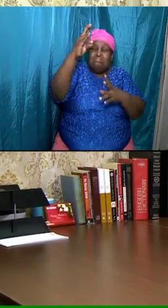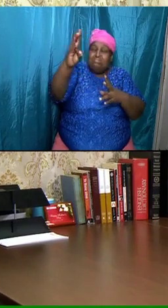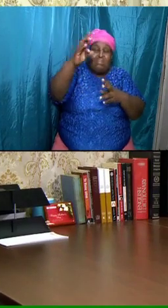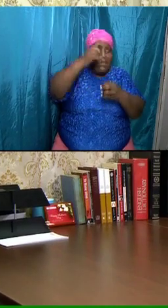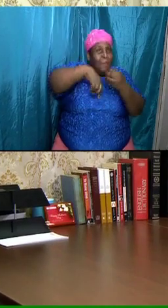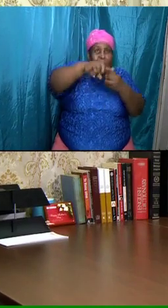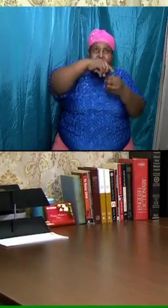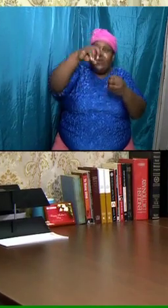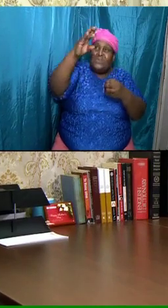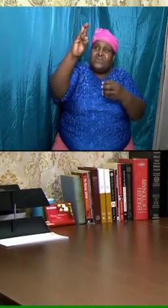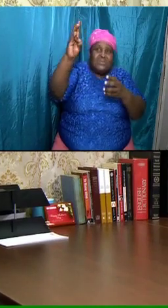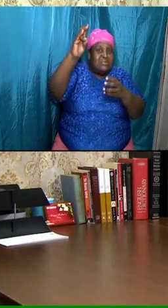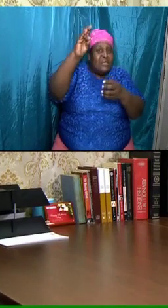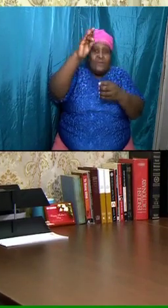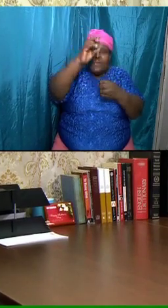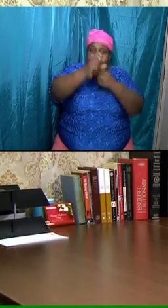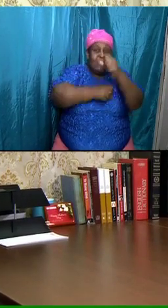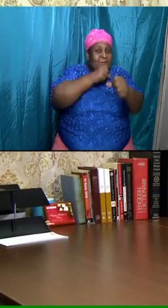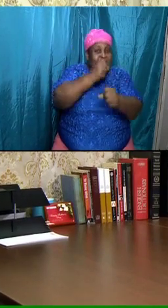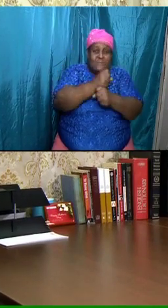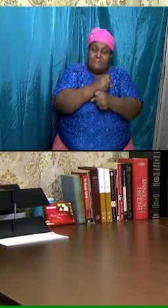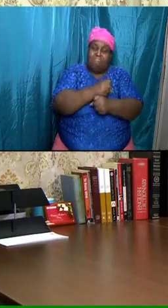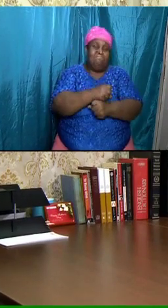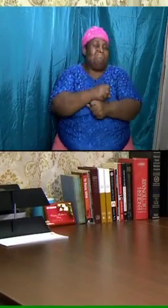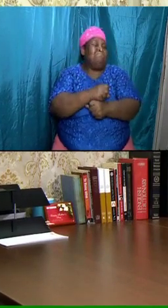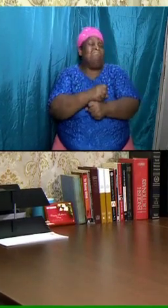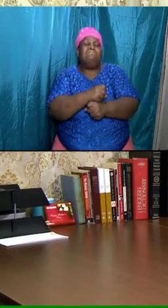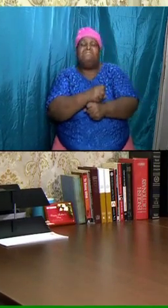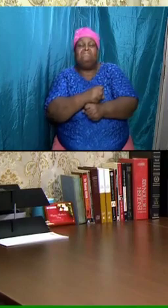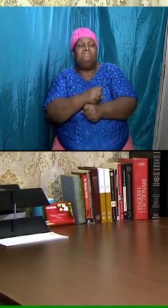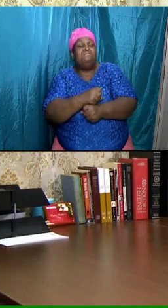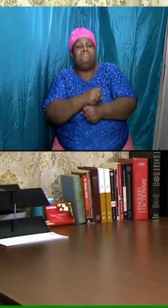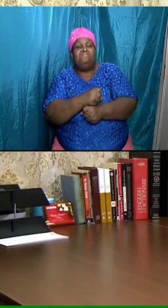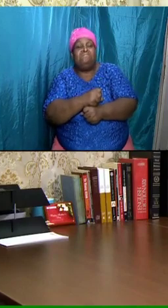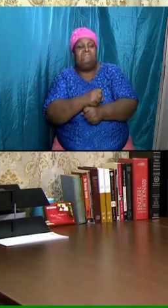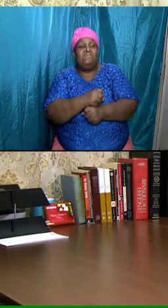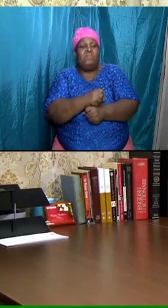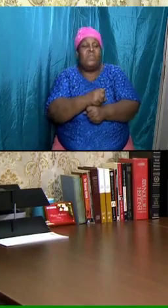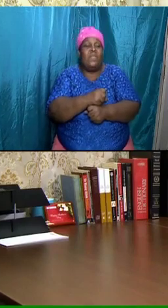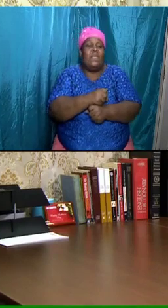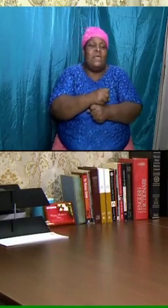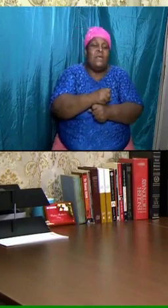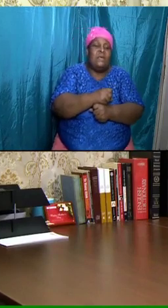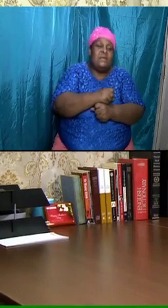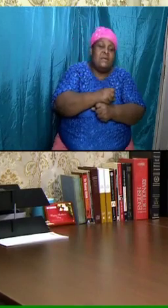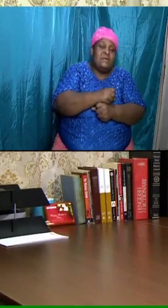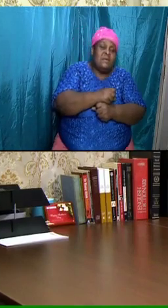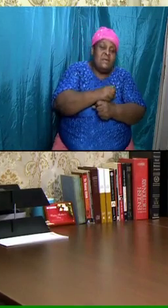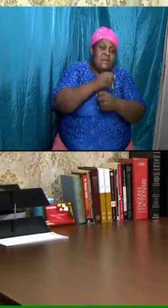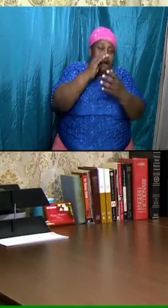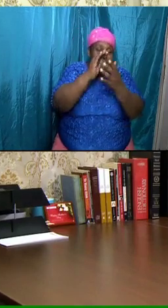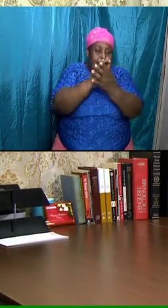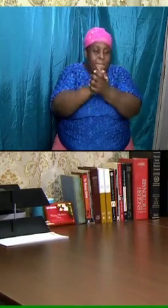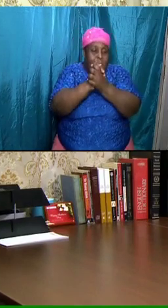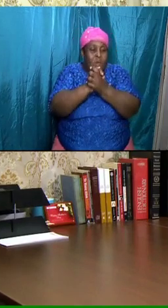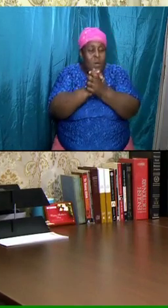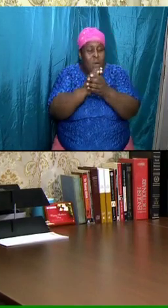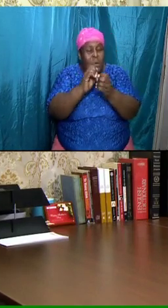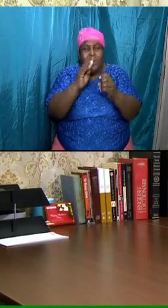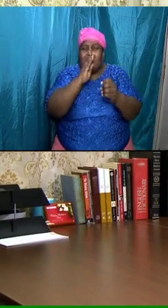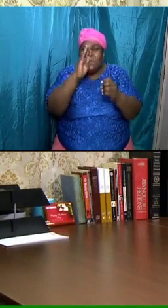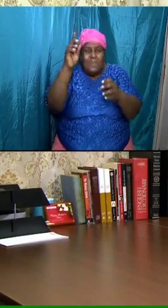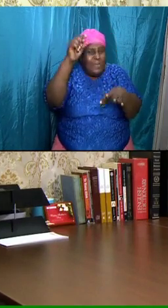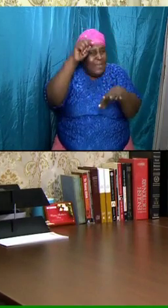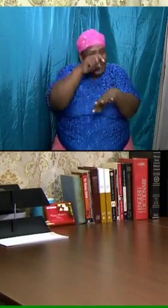said before we would have started with the judgment seat of Christ would have wrapped that up and then would have been at the marriage and won't it be a